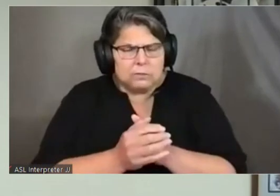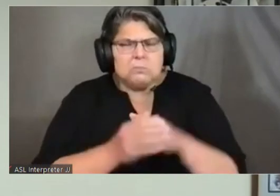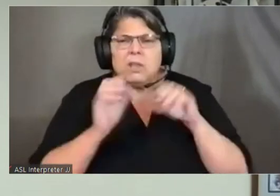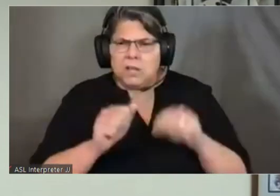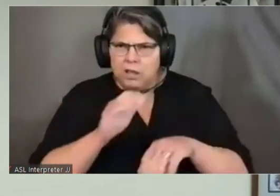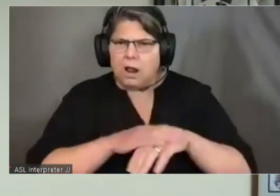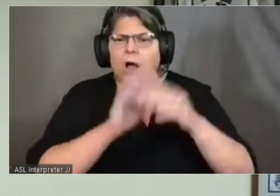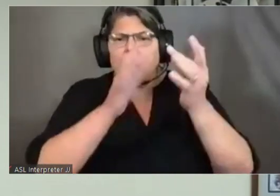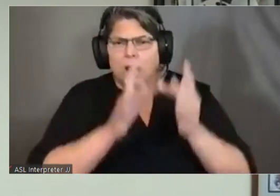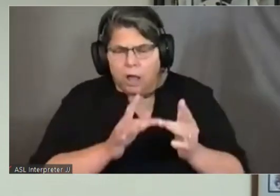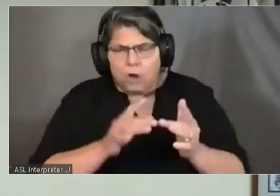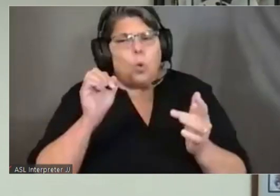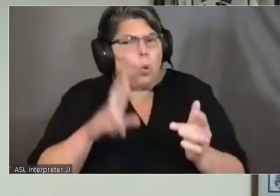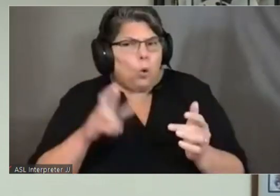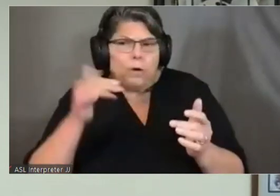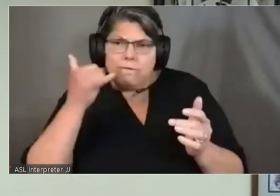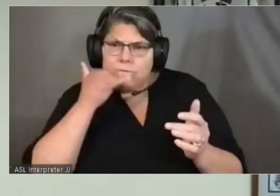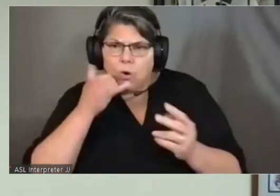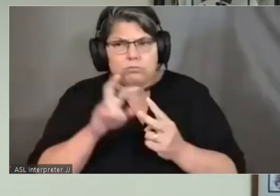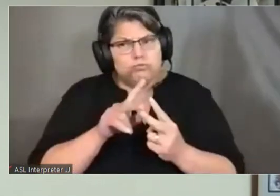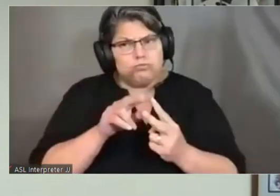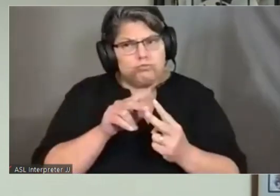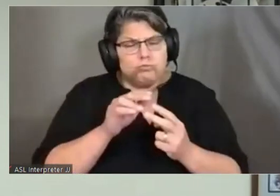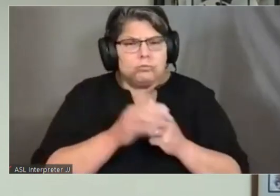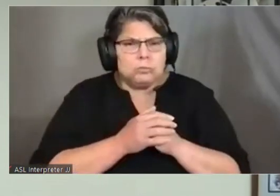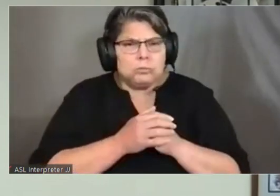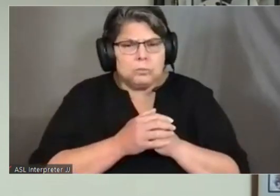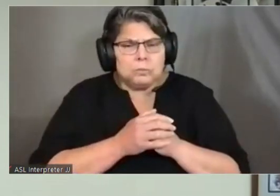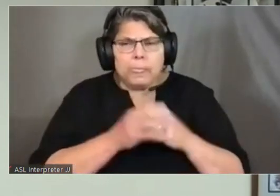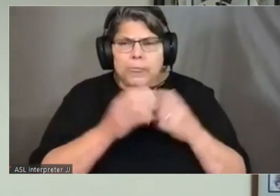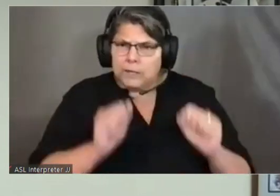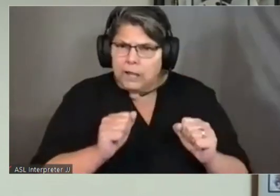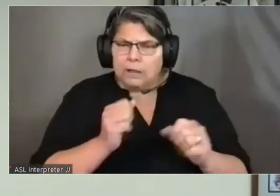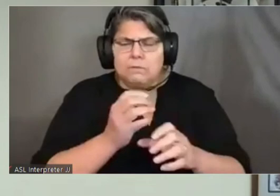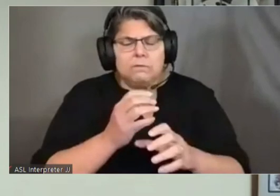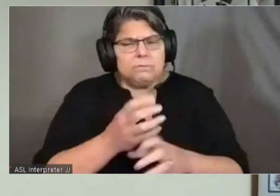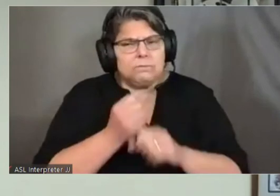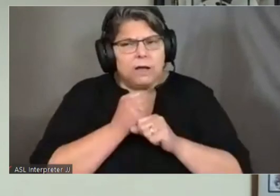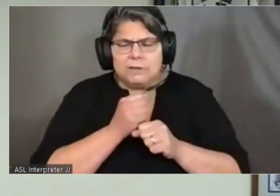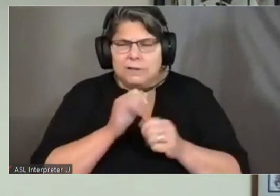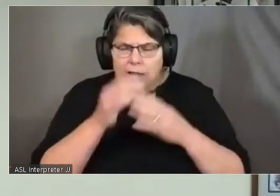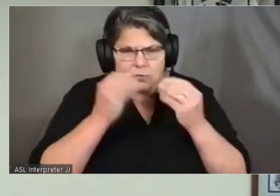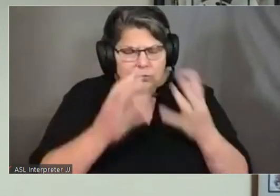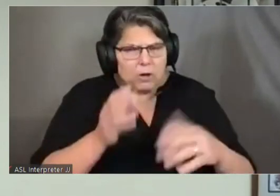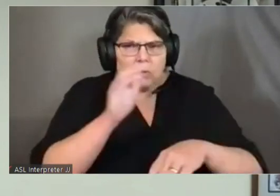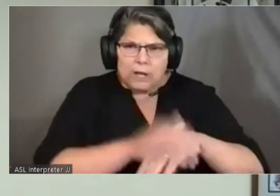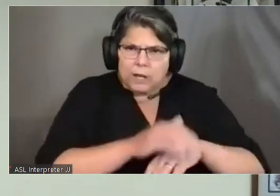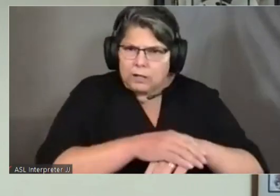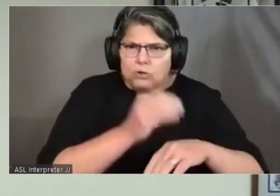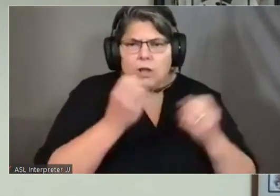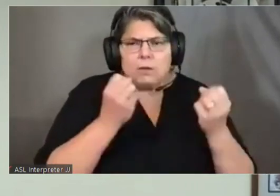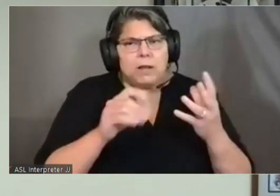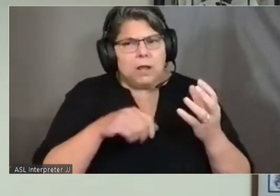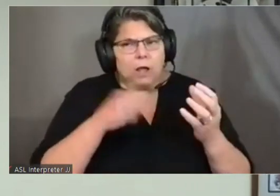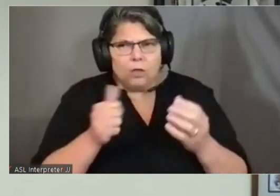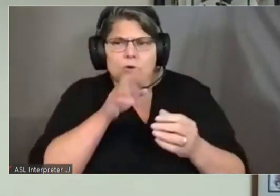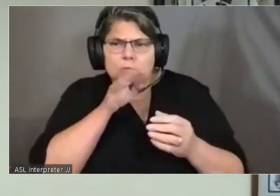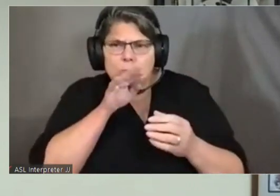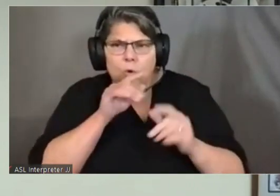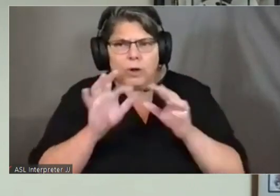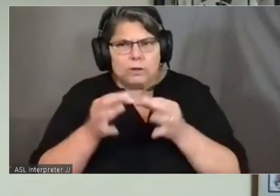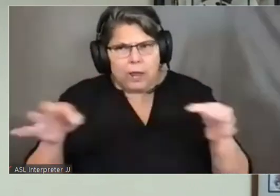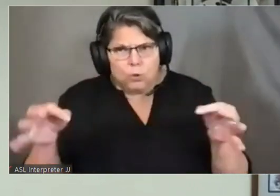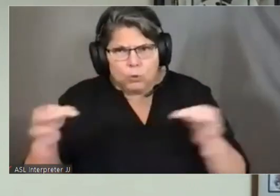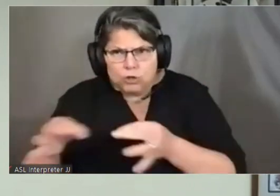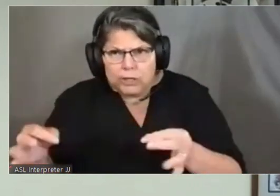and by telephone. It is in it is in both English and multiple languages. For our vaccine team is